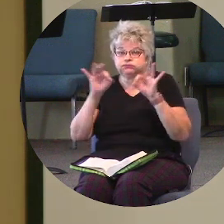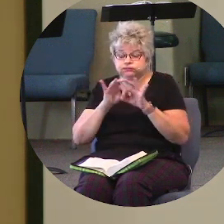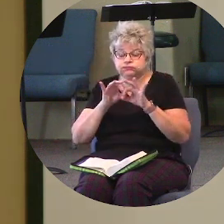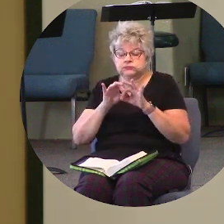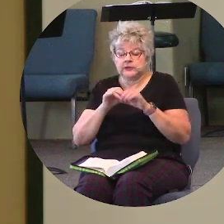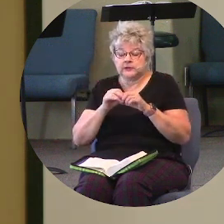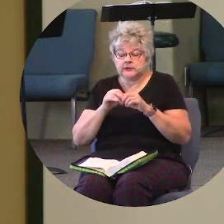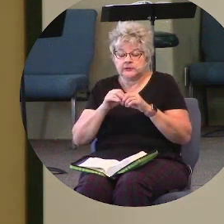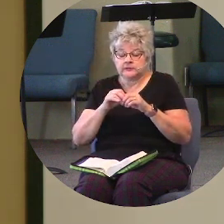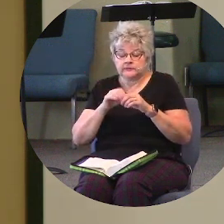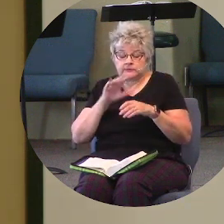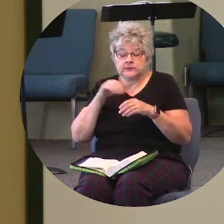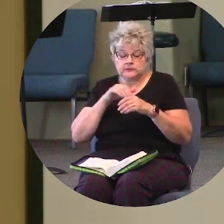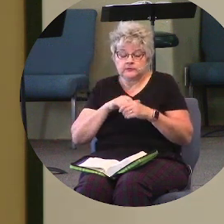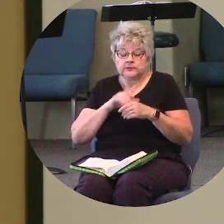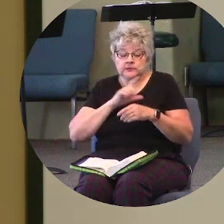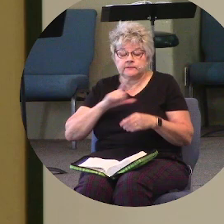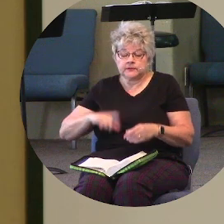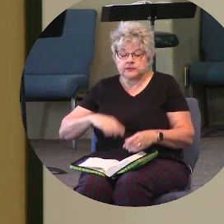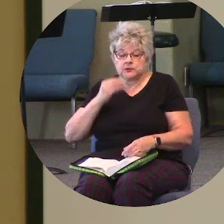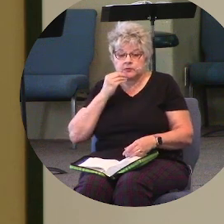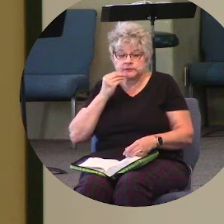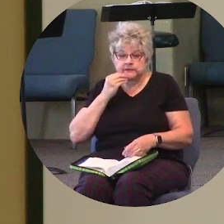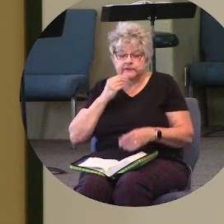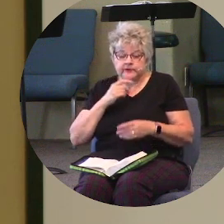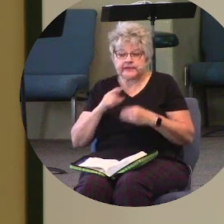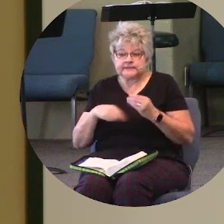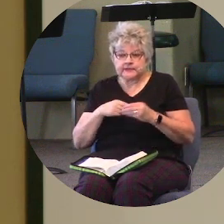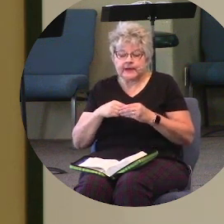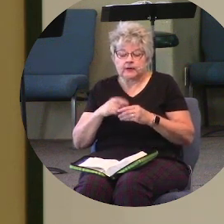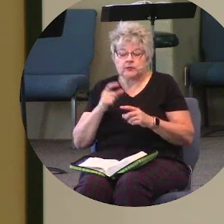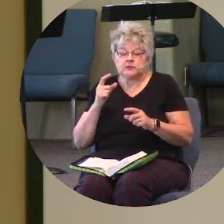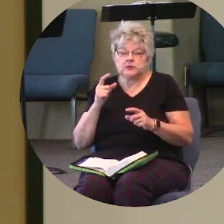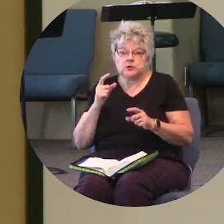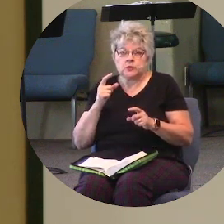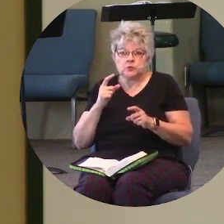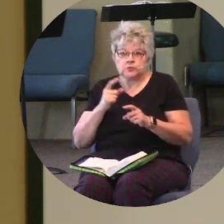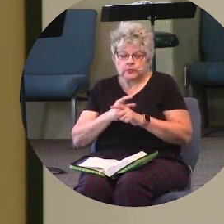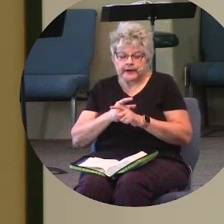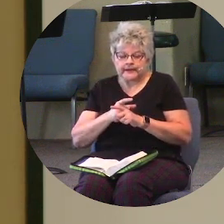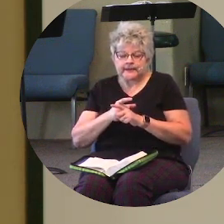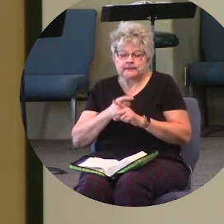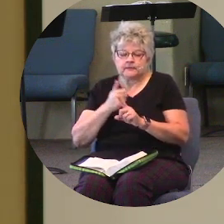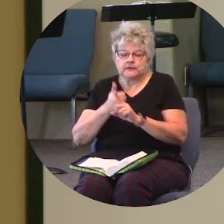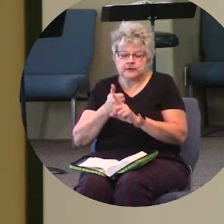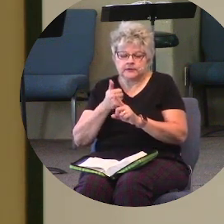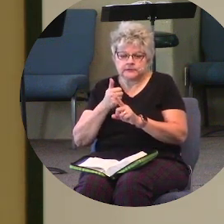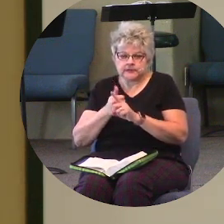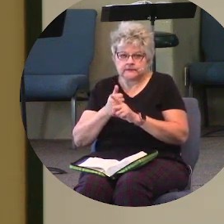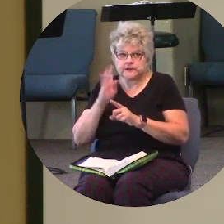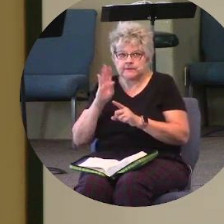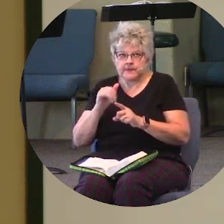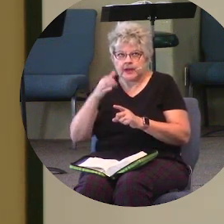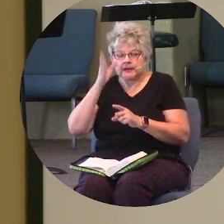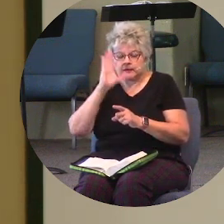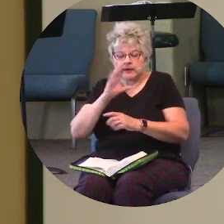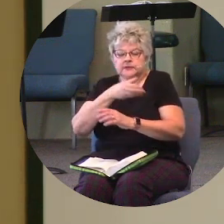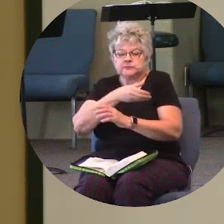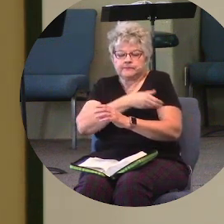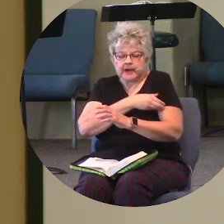in the Lord's Supper. It's about writing ourselves by God's power